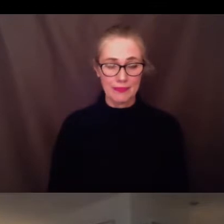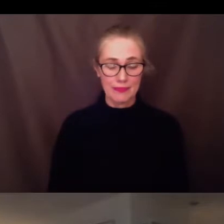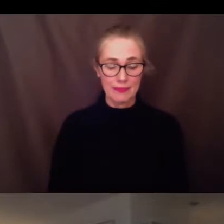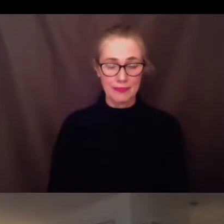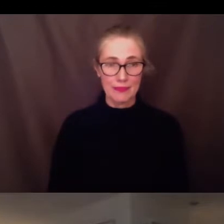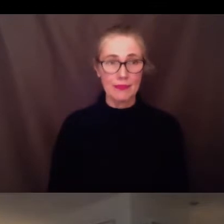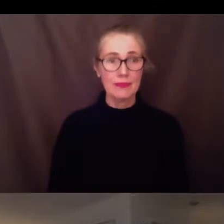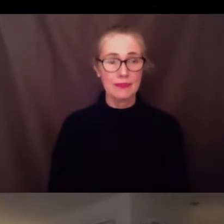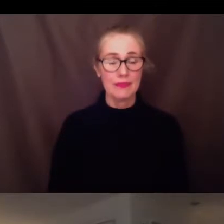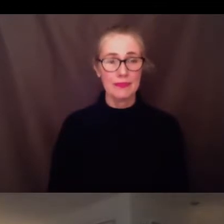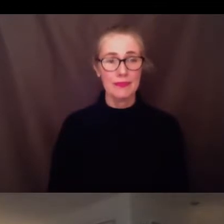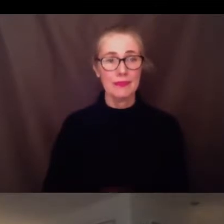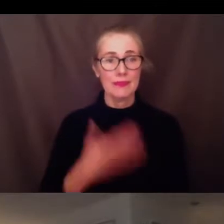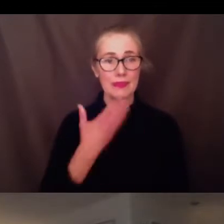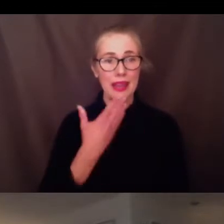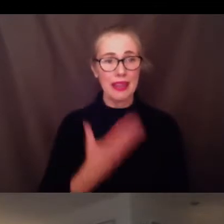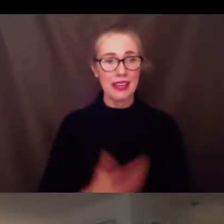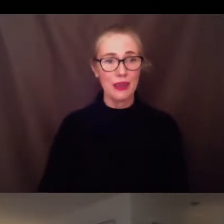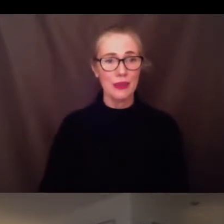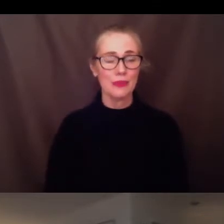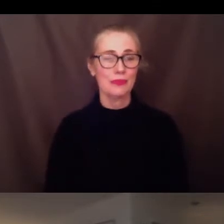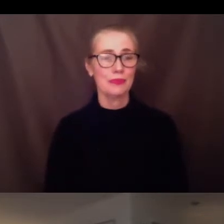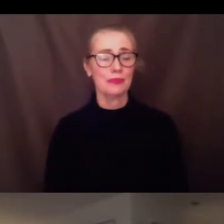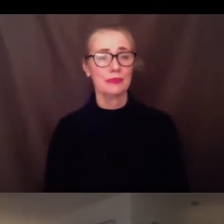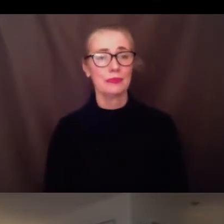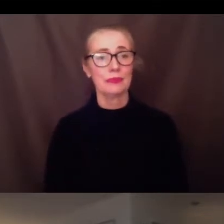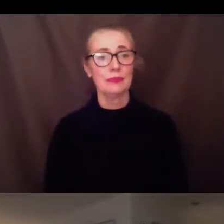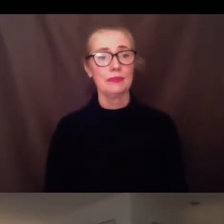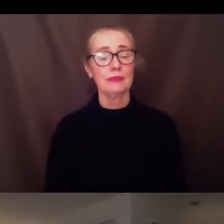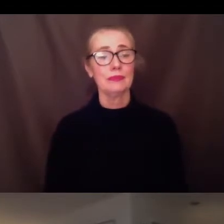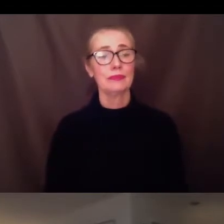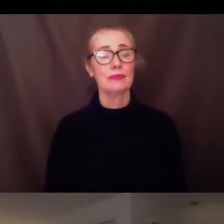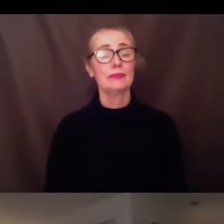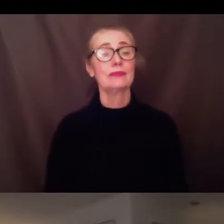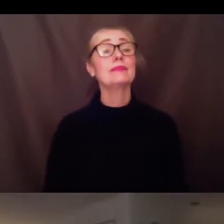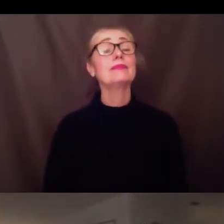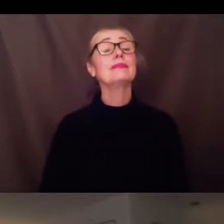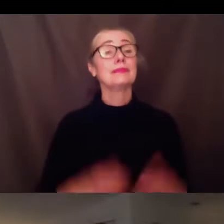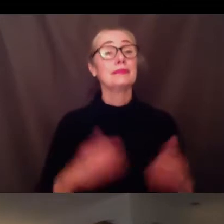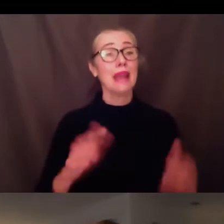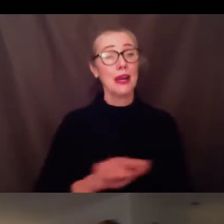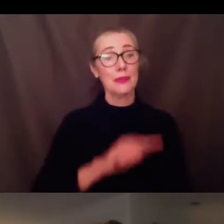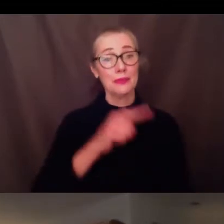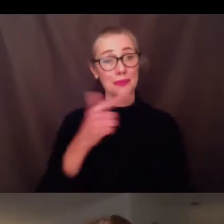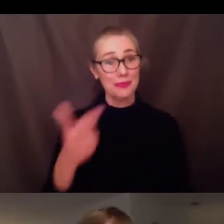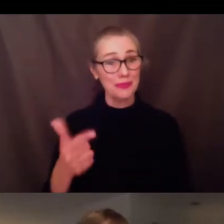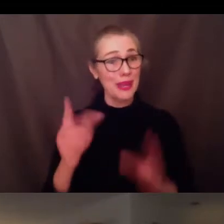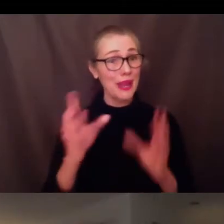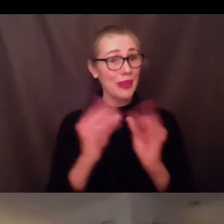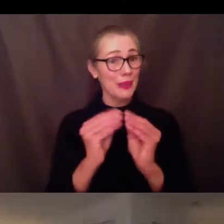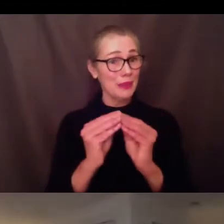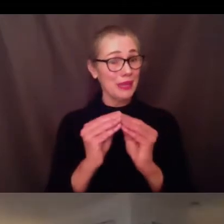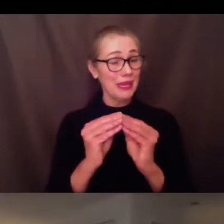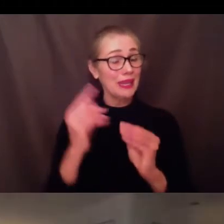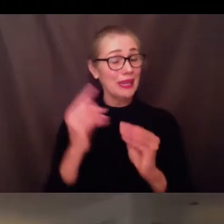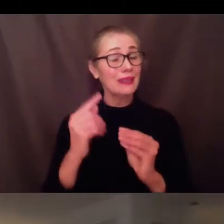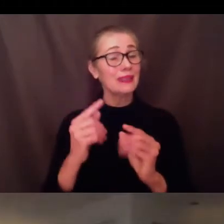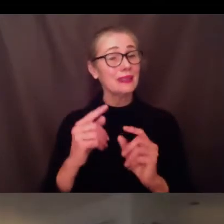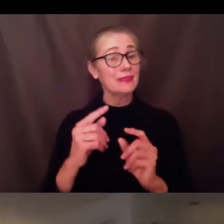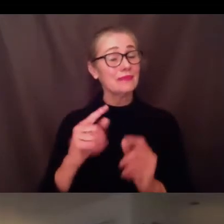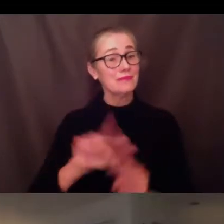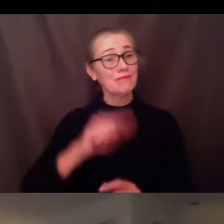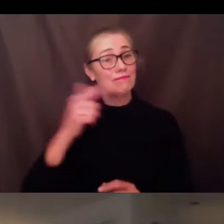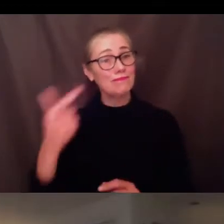Thank you. And with that I turn this meeting over to Ms. Maldonado for her superintendent's